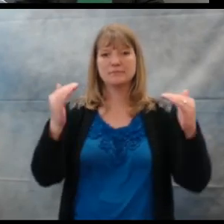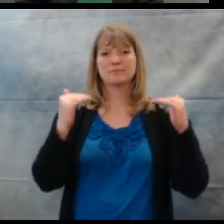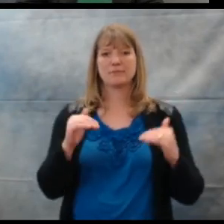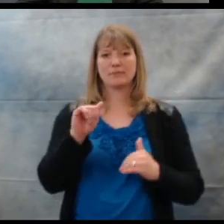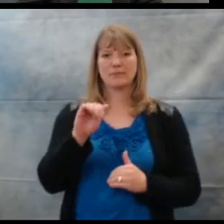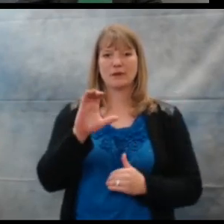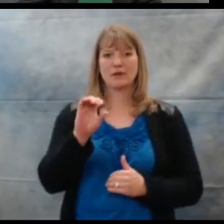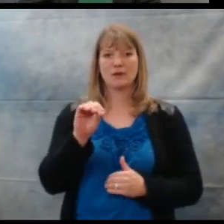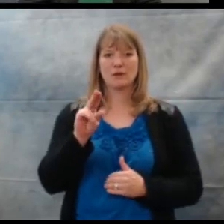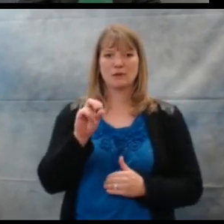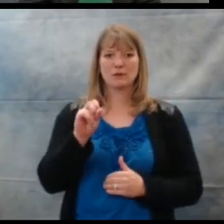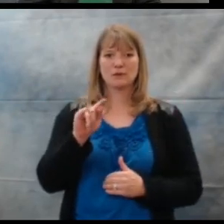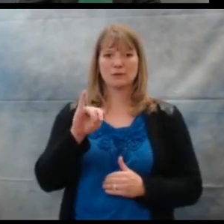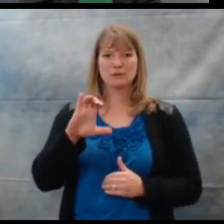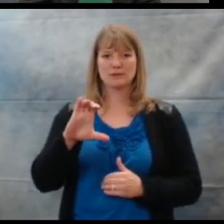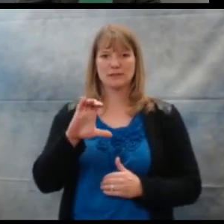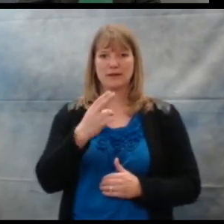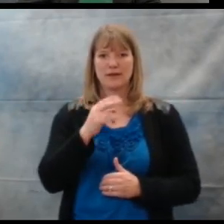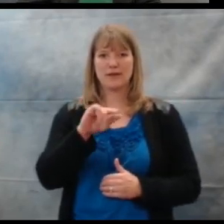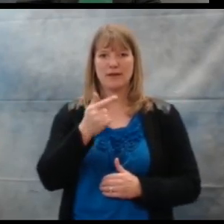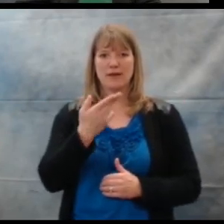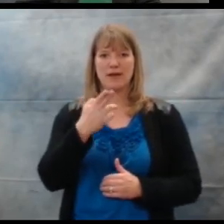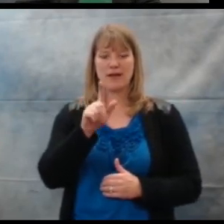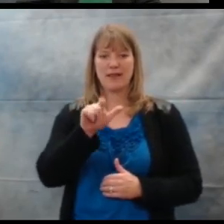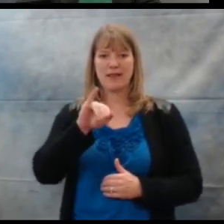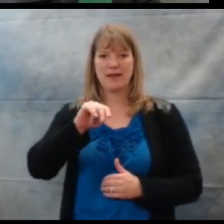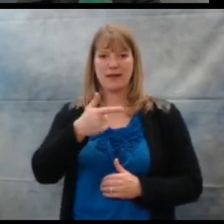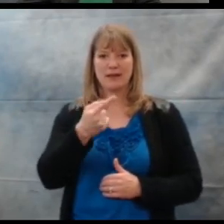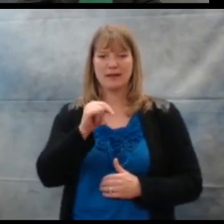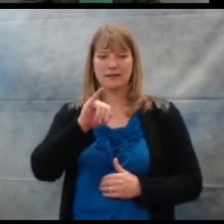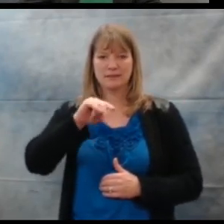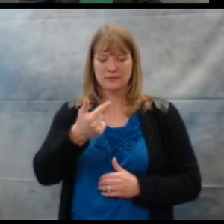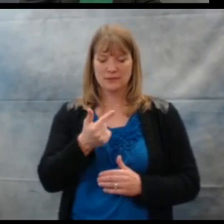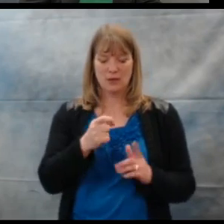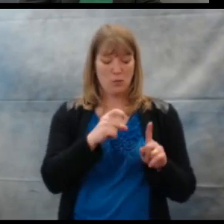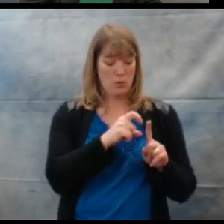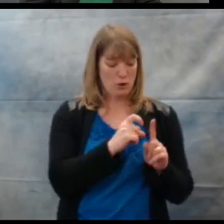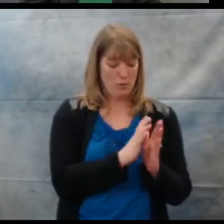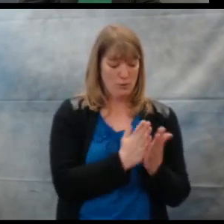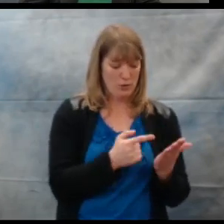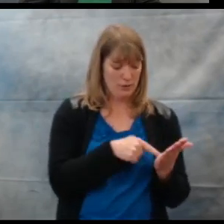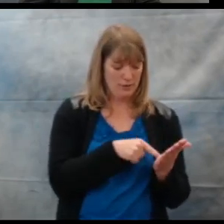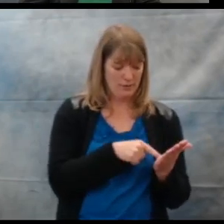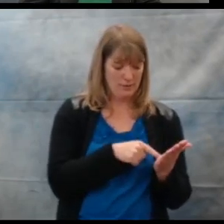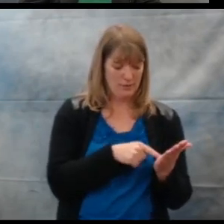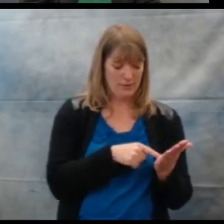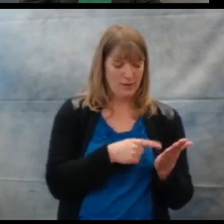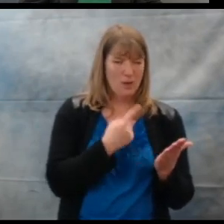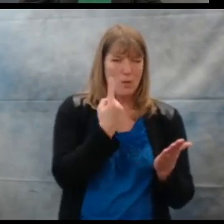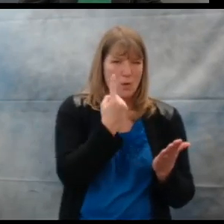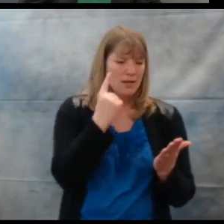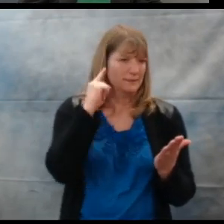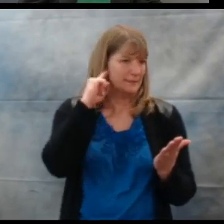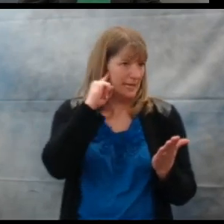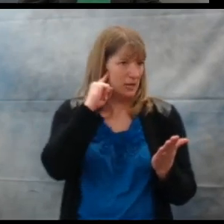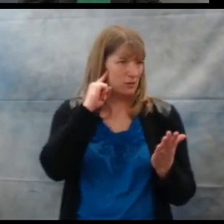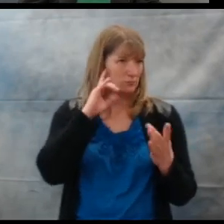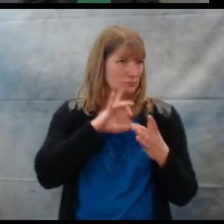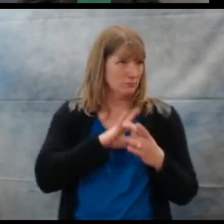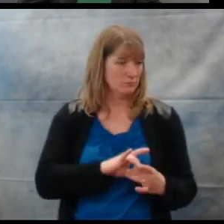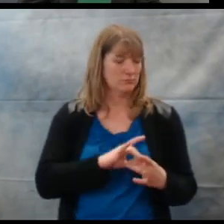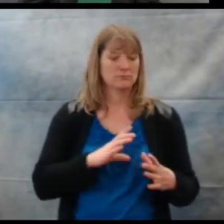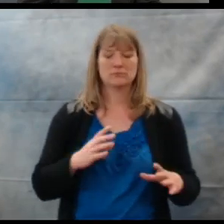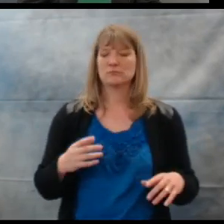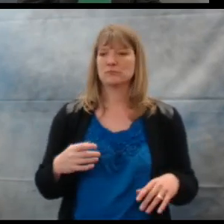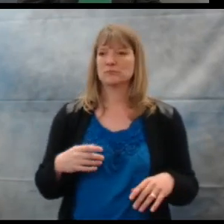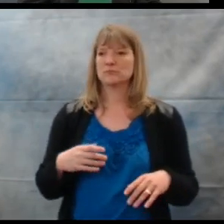An idea for acoustic highlighting is taking a word in a book and maximizing on the one sound.